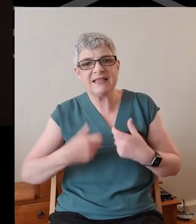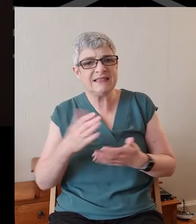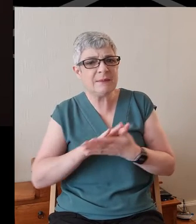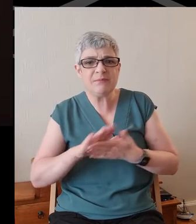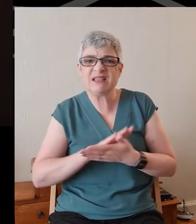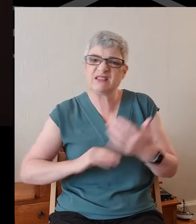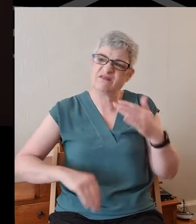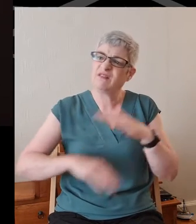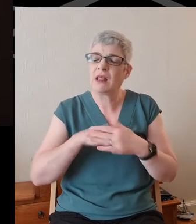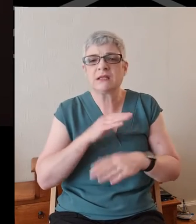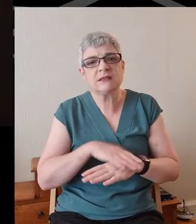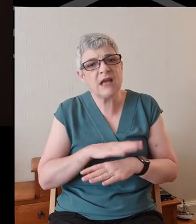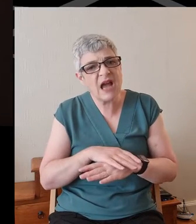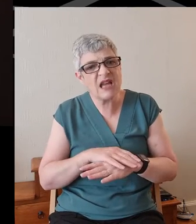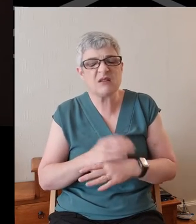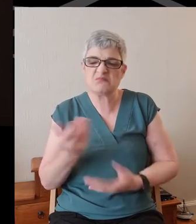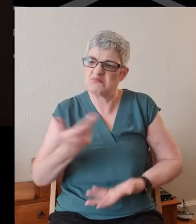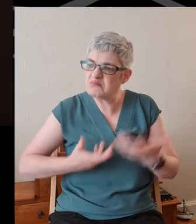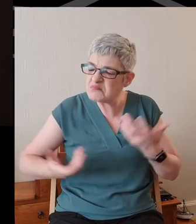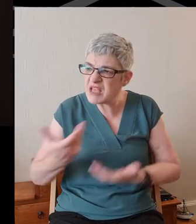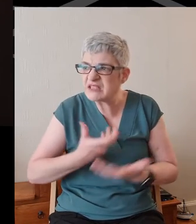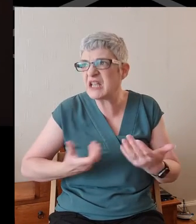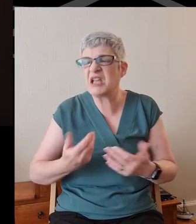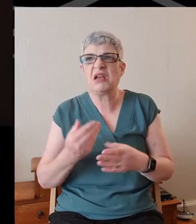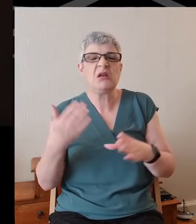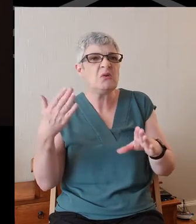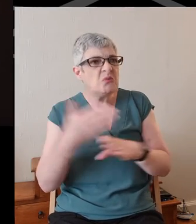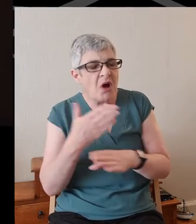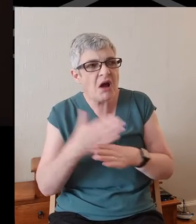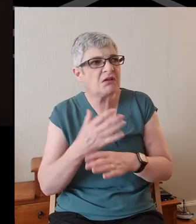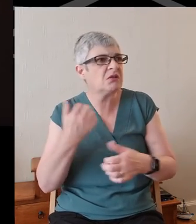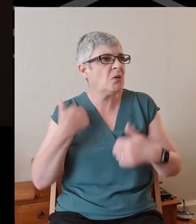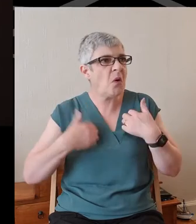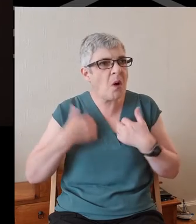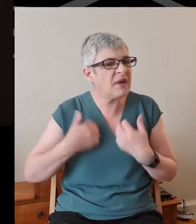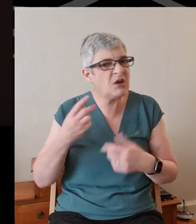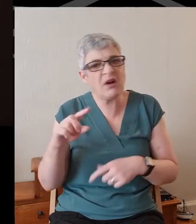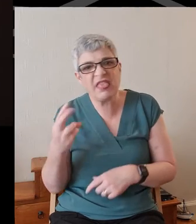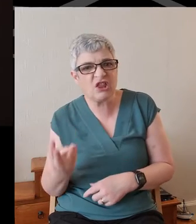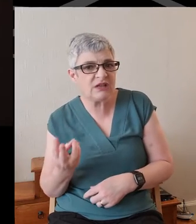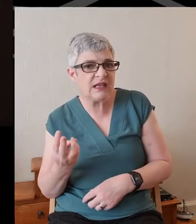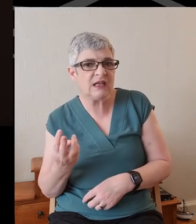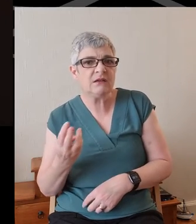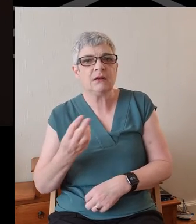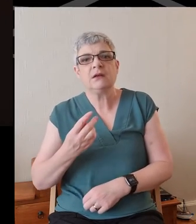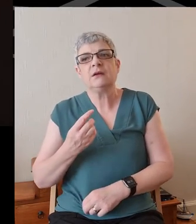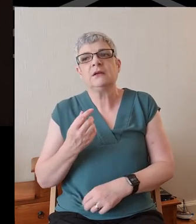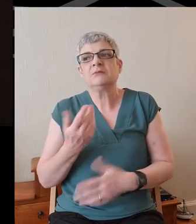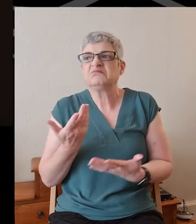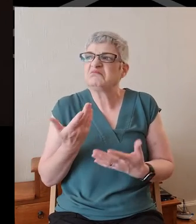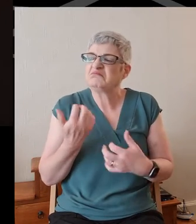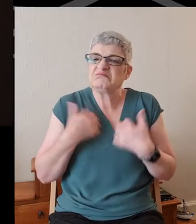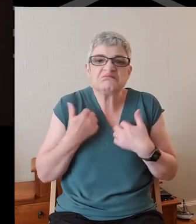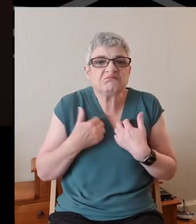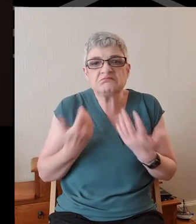filling our time, keeping busy, whether at work or with a hobby or three or with pastimes,